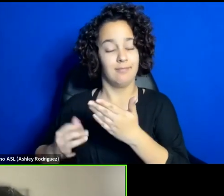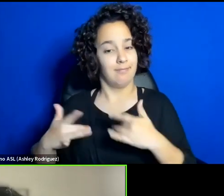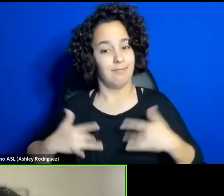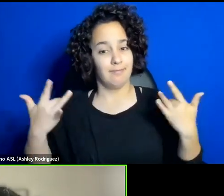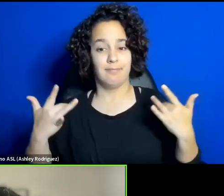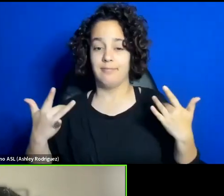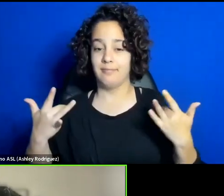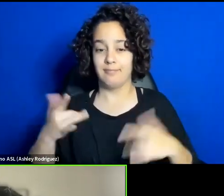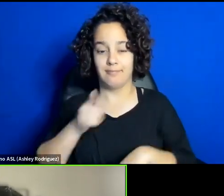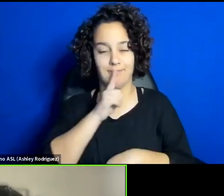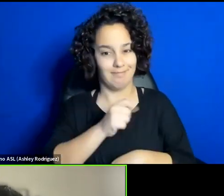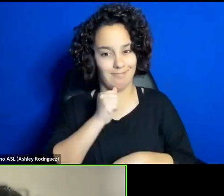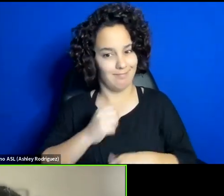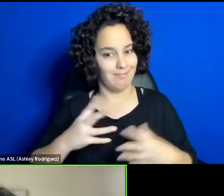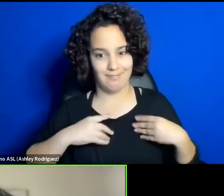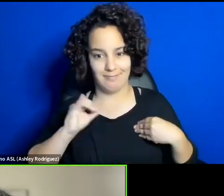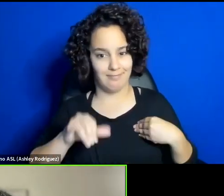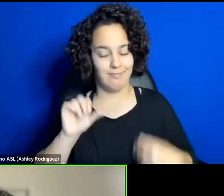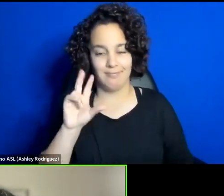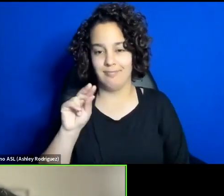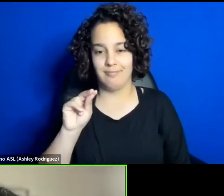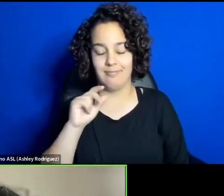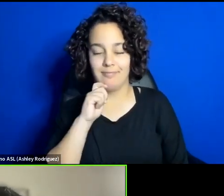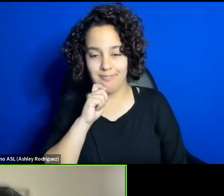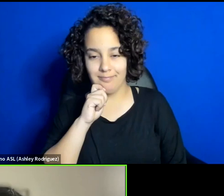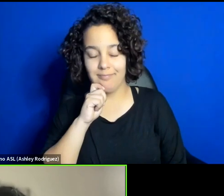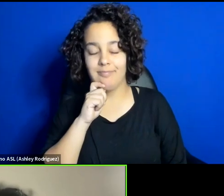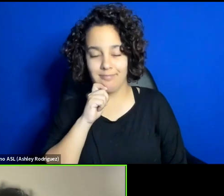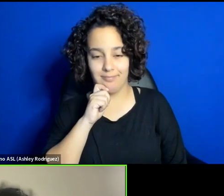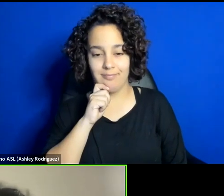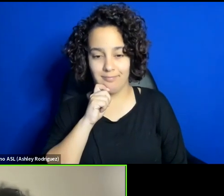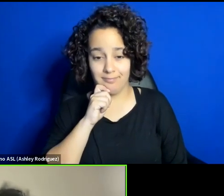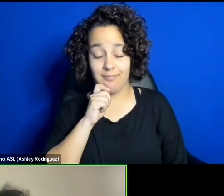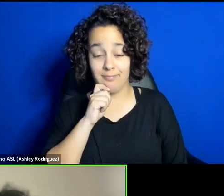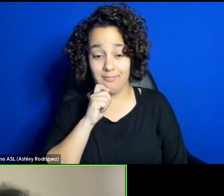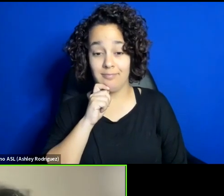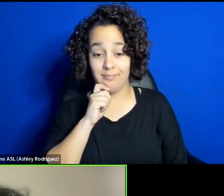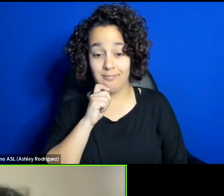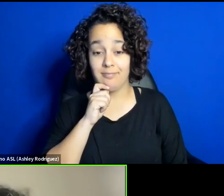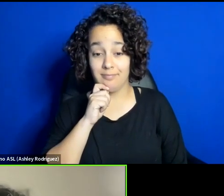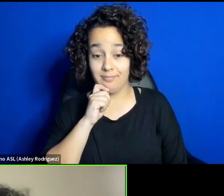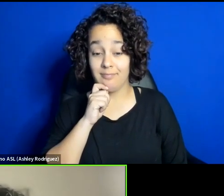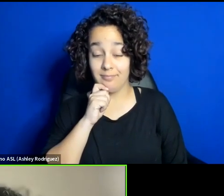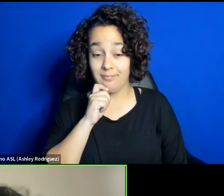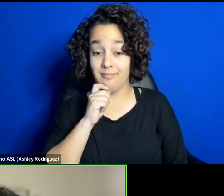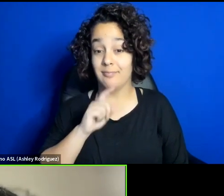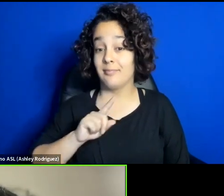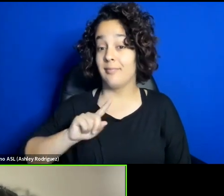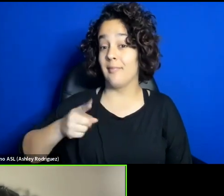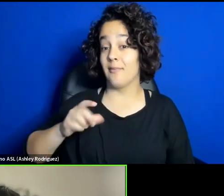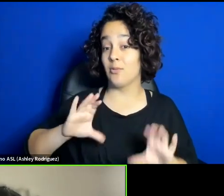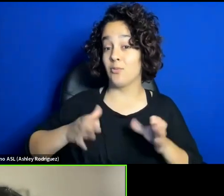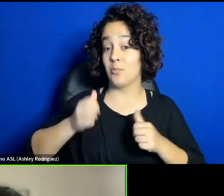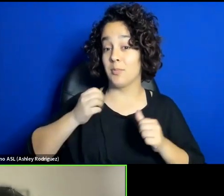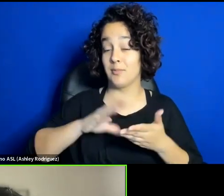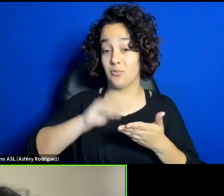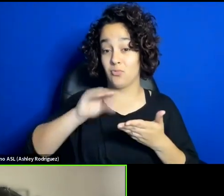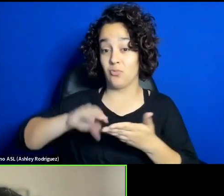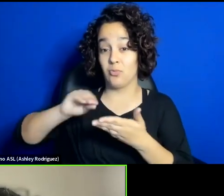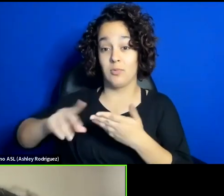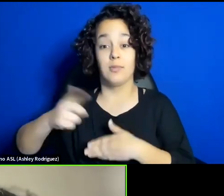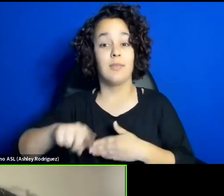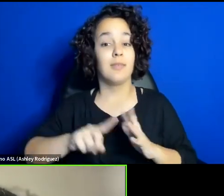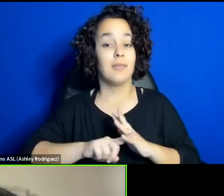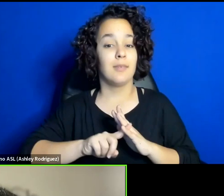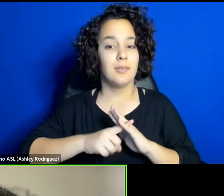doesn't accept that at all. I should, I should dare to say, the very first group of students who started